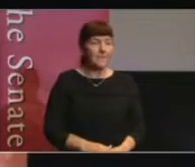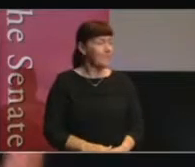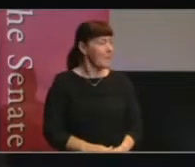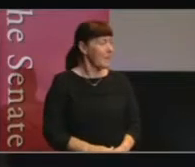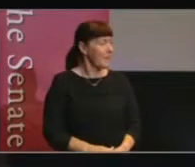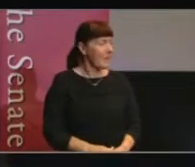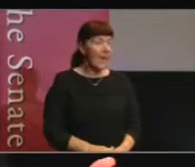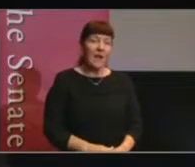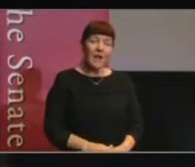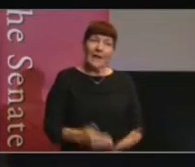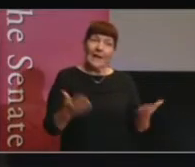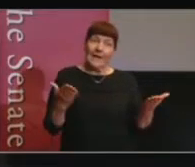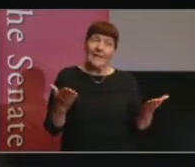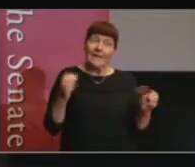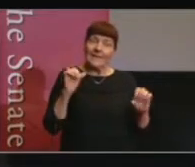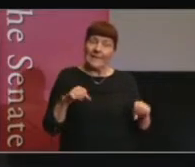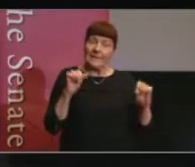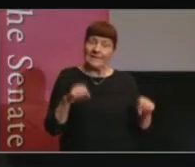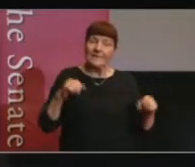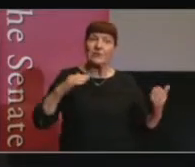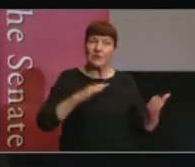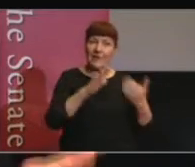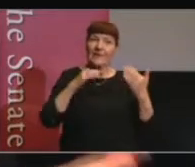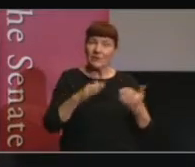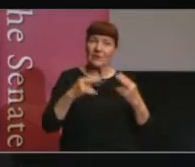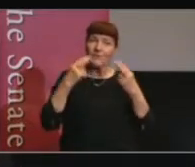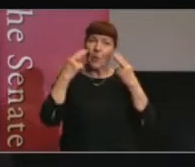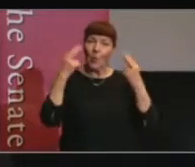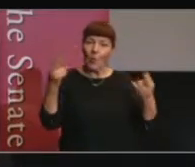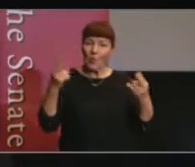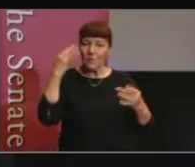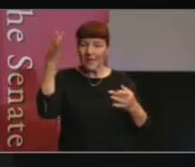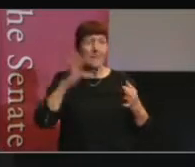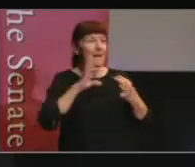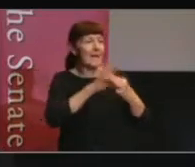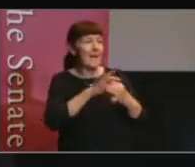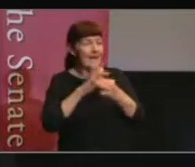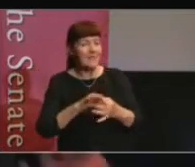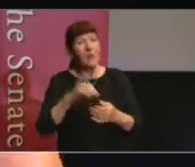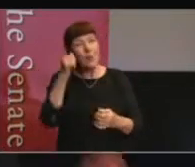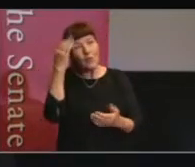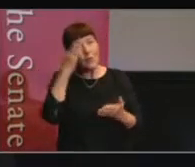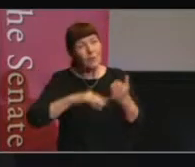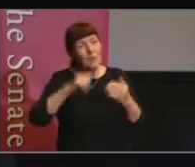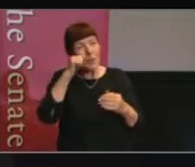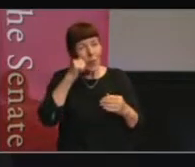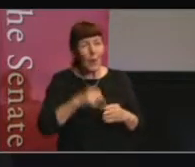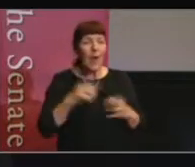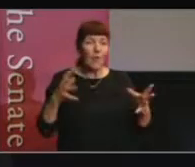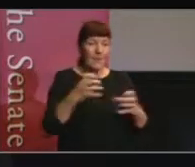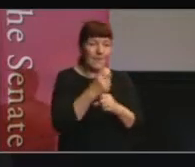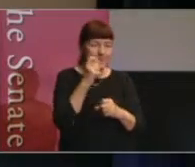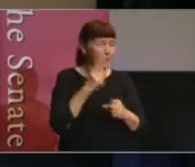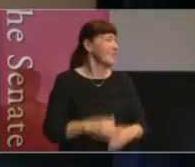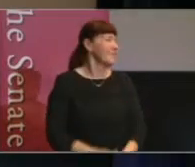Of course, there's challenges when we think about engagement. All of these things that you know well. And I'll try and finish up soon.